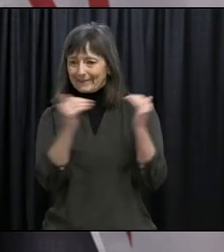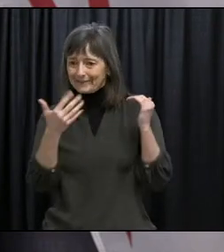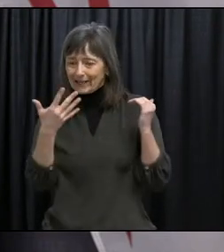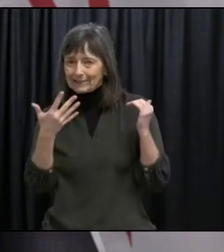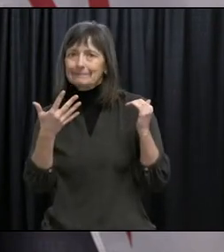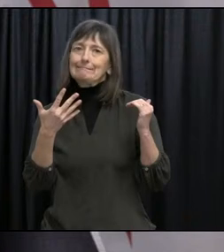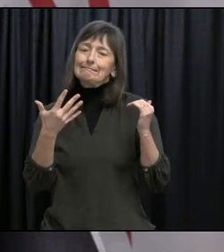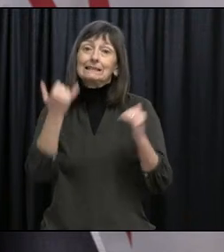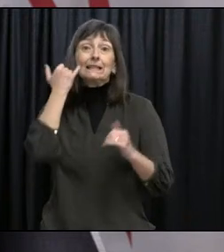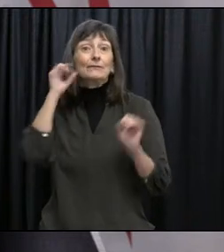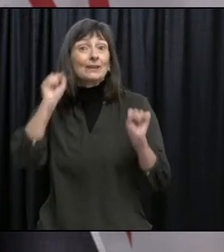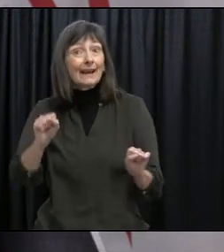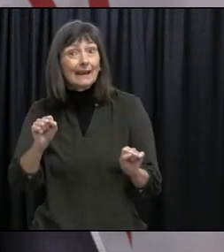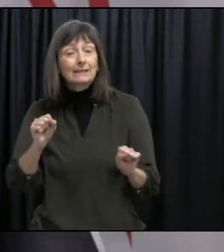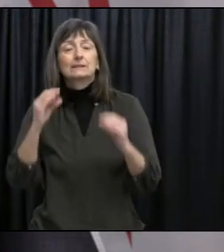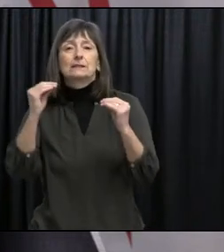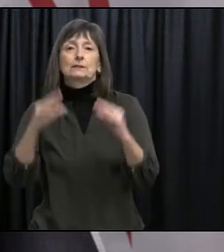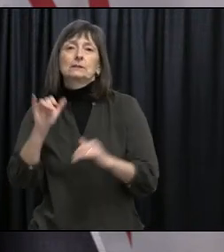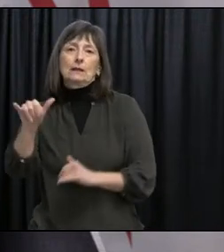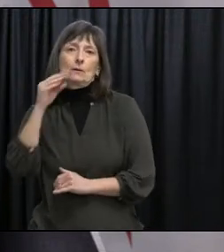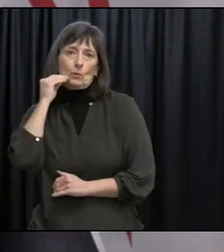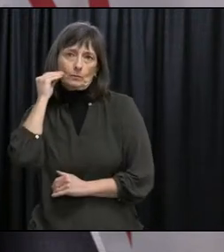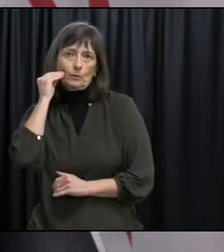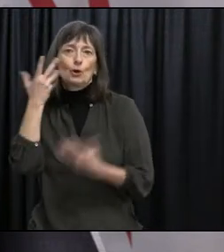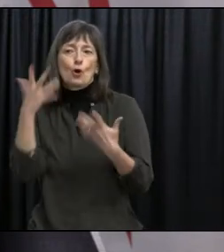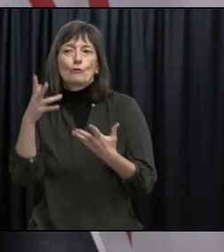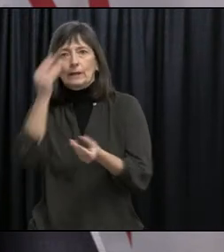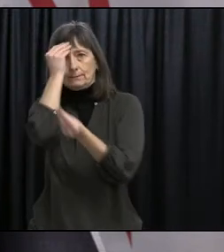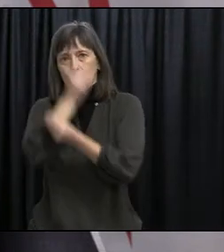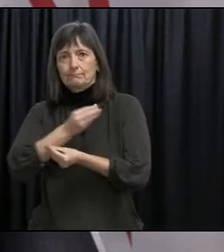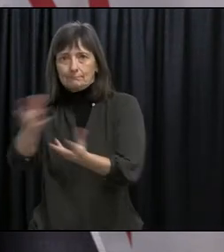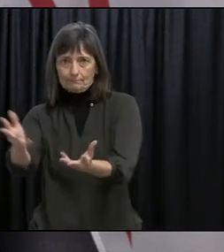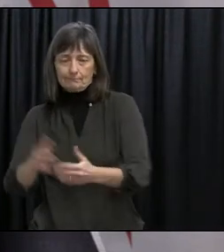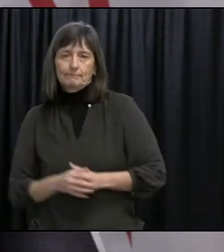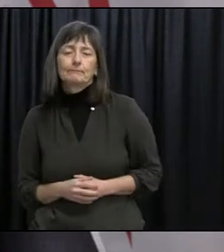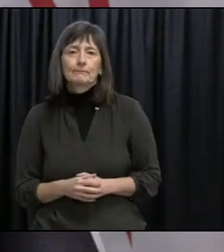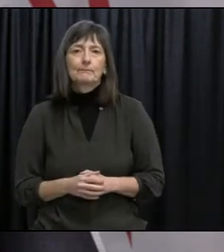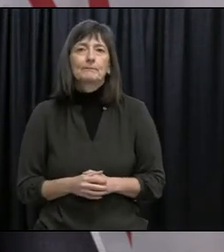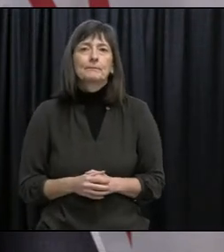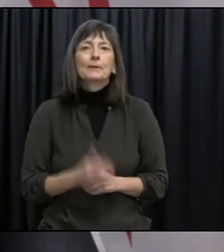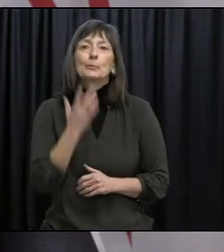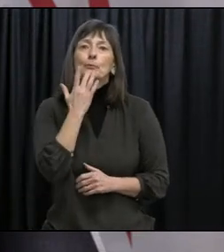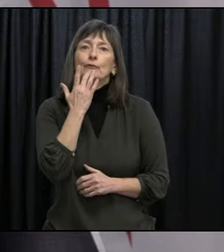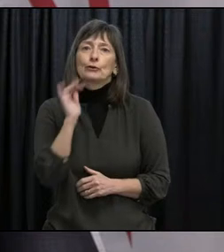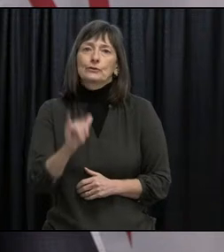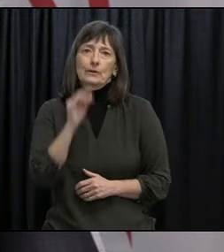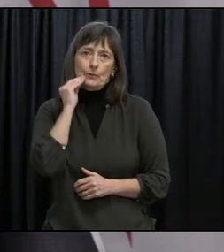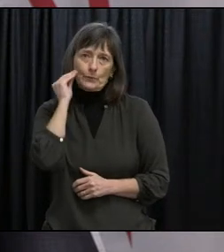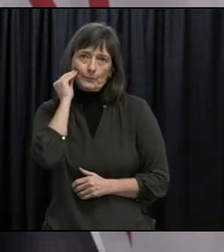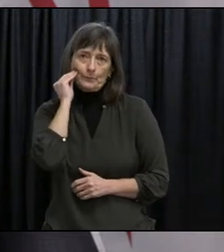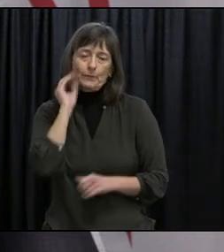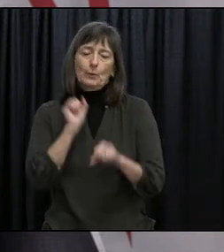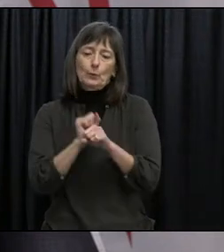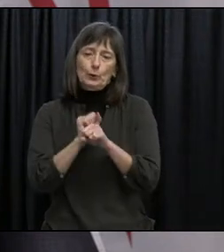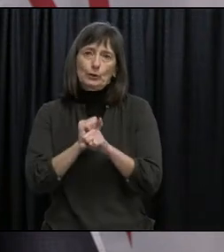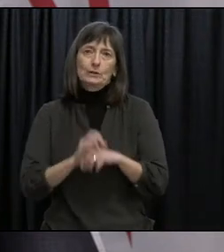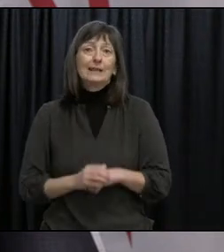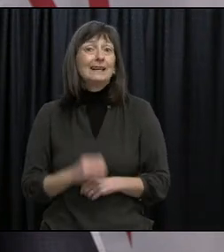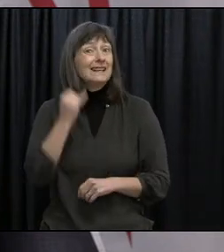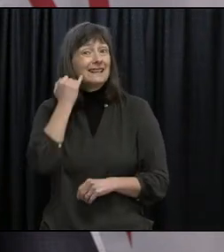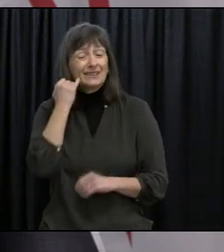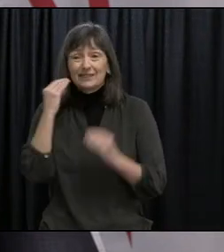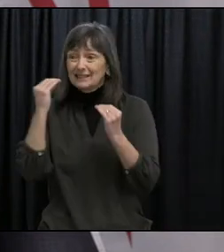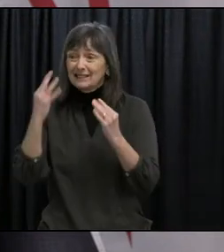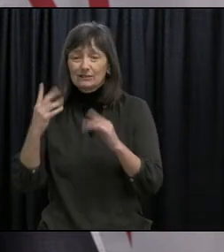we have sent the message to our teaching staff that it would be preferred if they could work from home. If a teacher